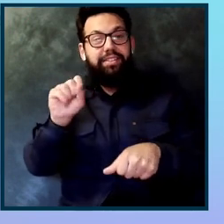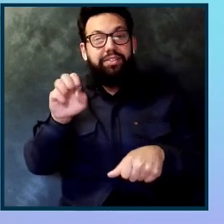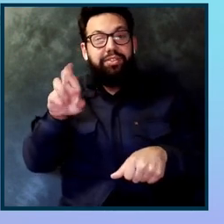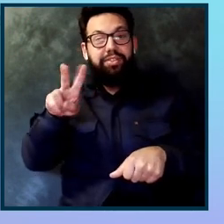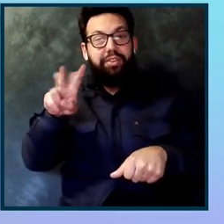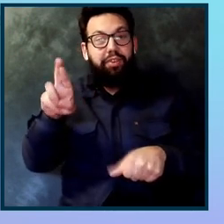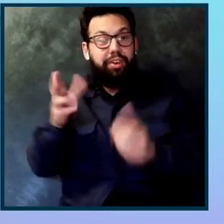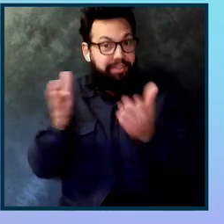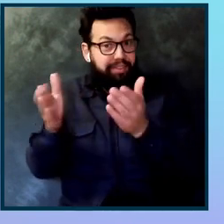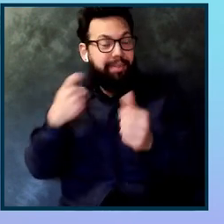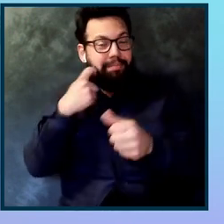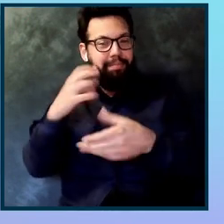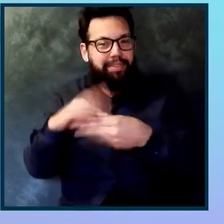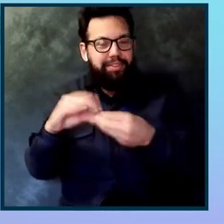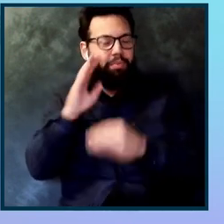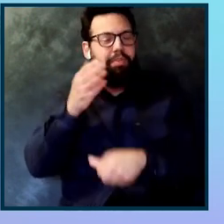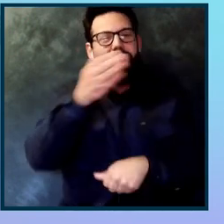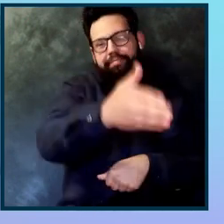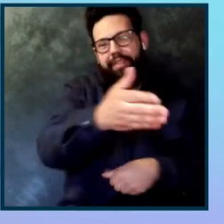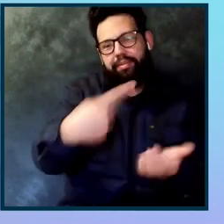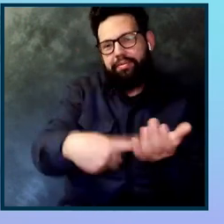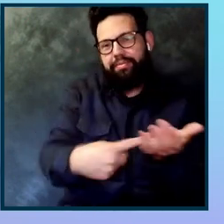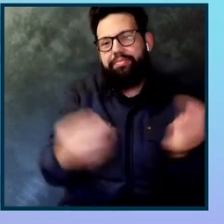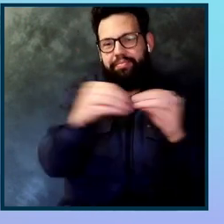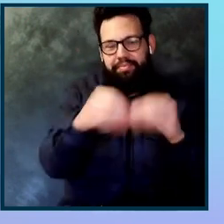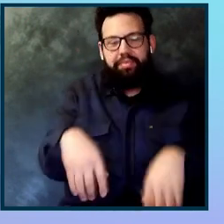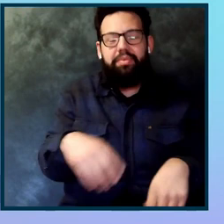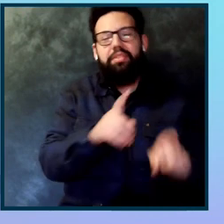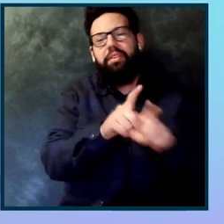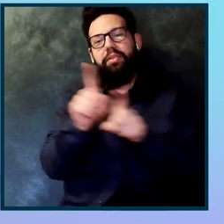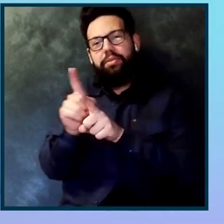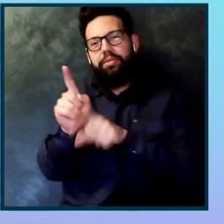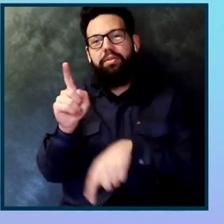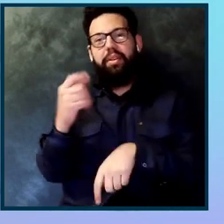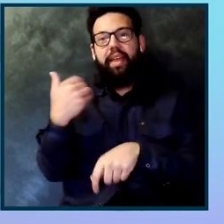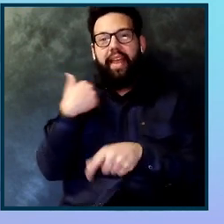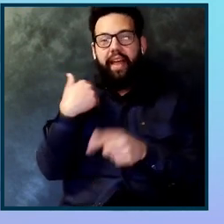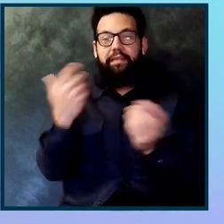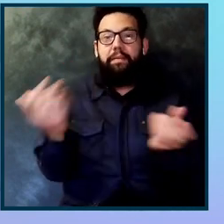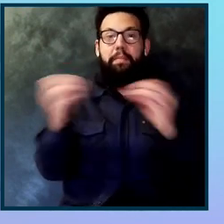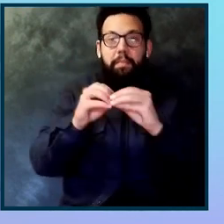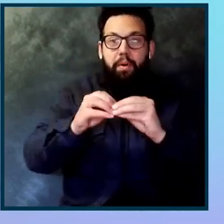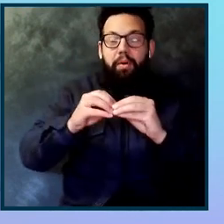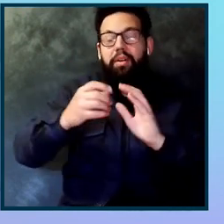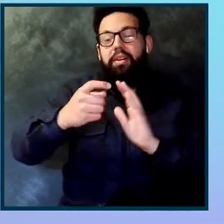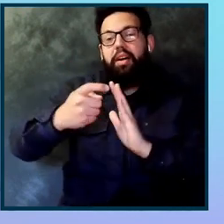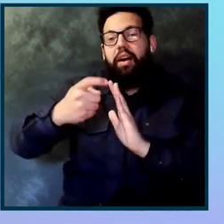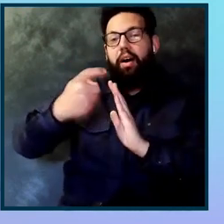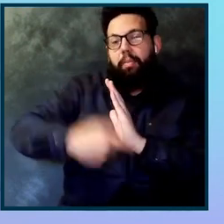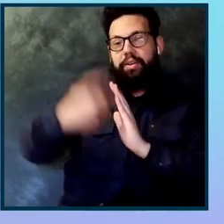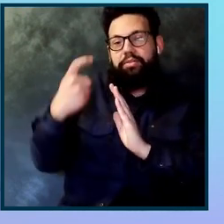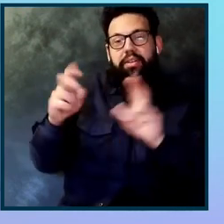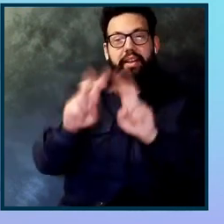year, we announced Axe DevTools Pro, and we also announced that it significantly increased the coverage of automation-assisted analysis. But the